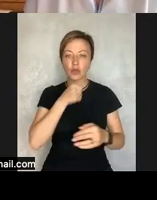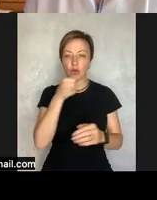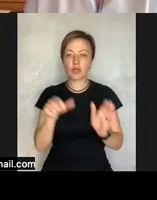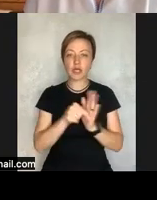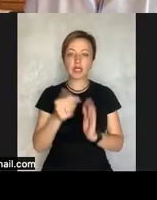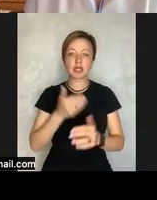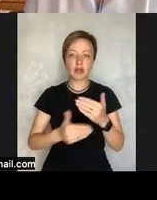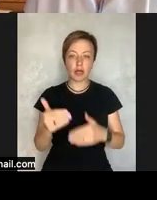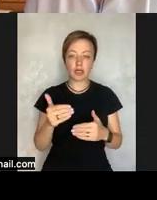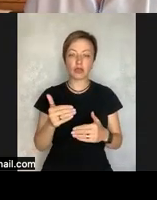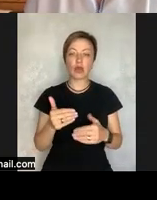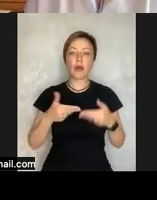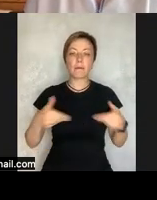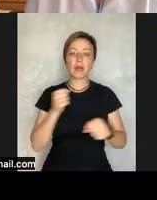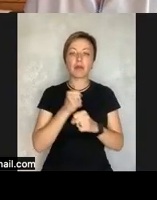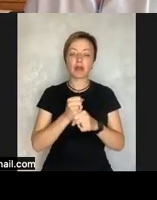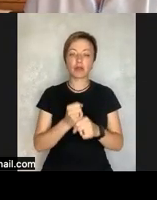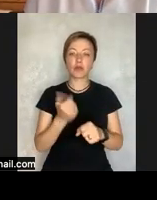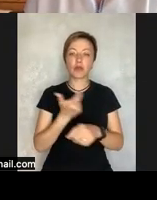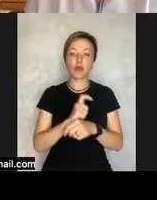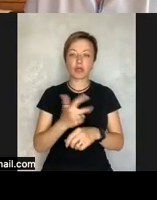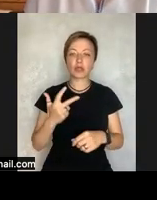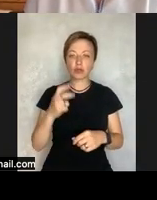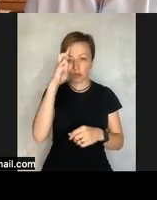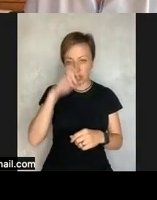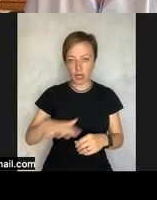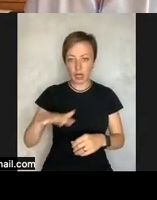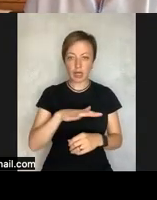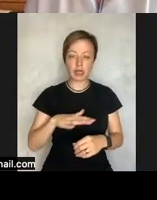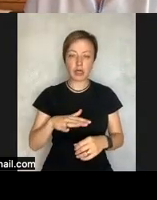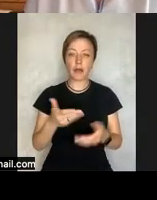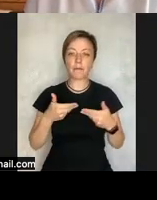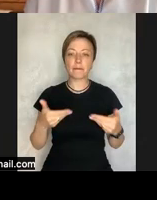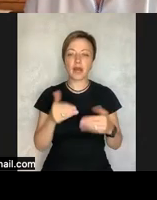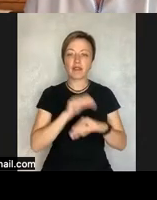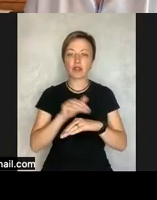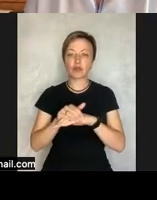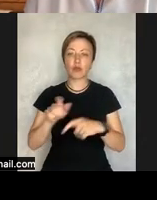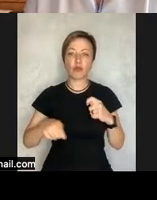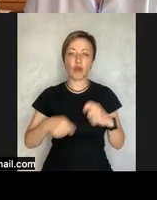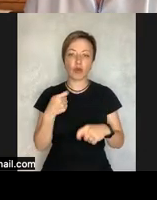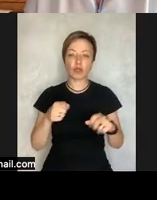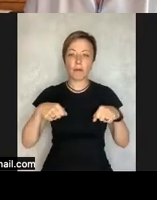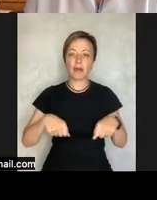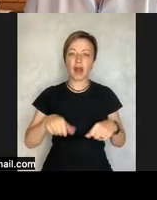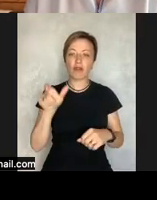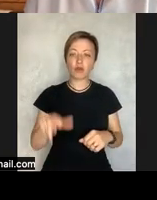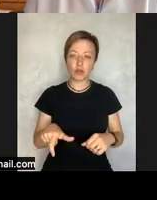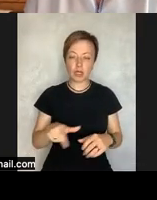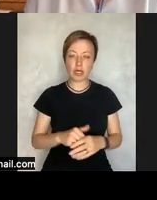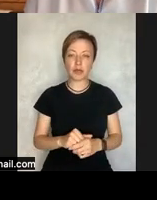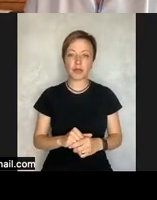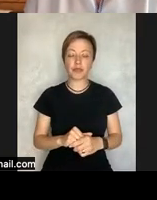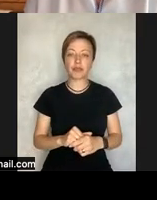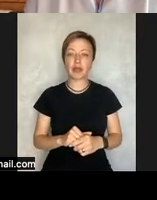countries uh documenting human rights abuses uh of uh children and adults with